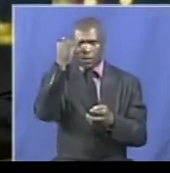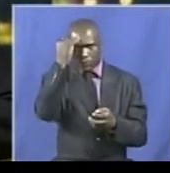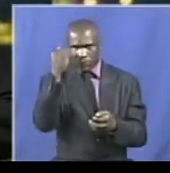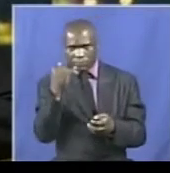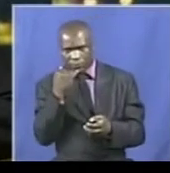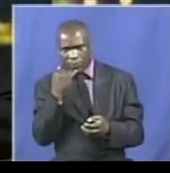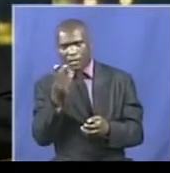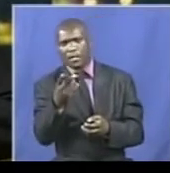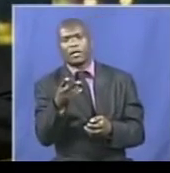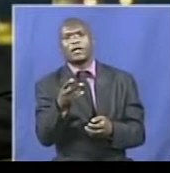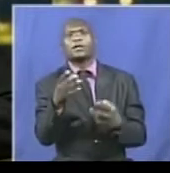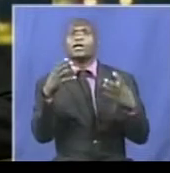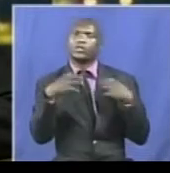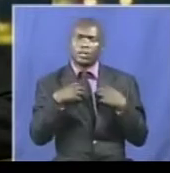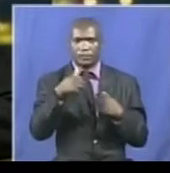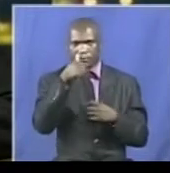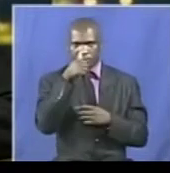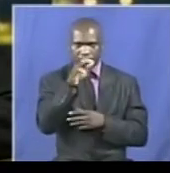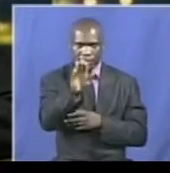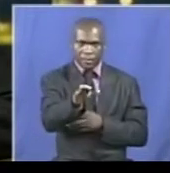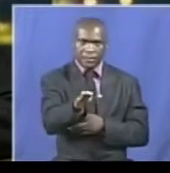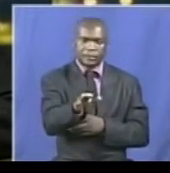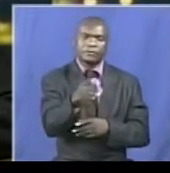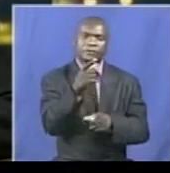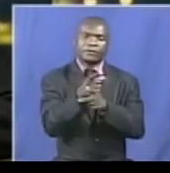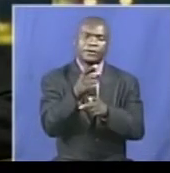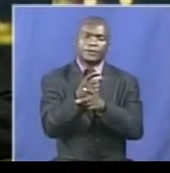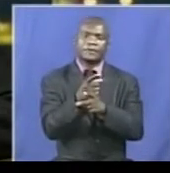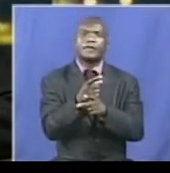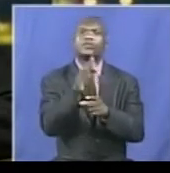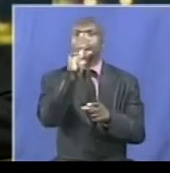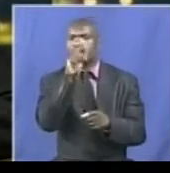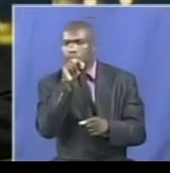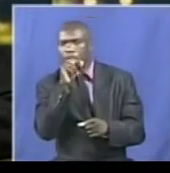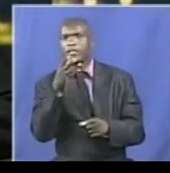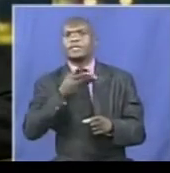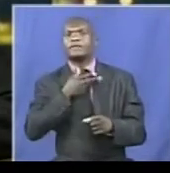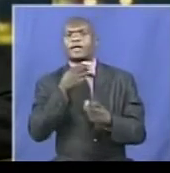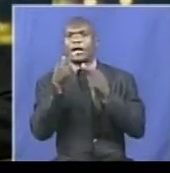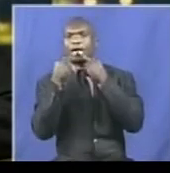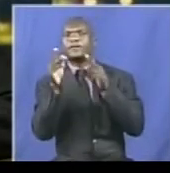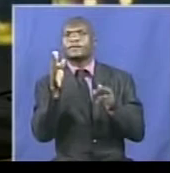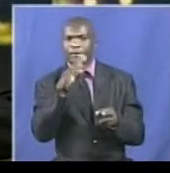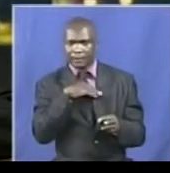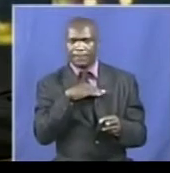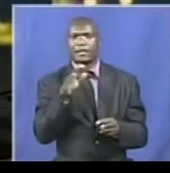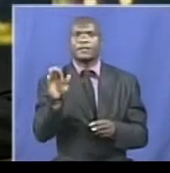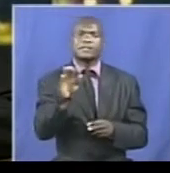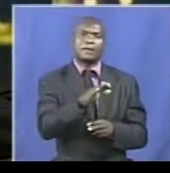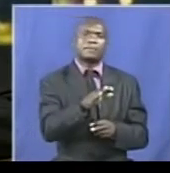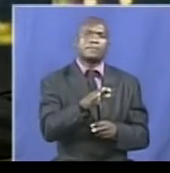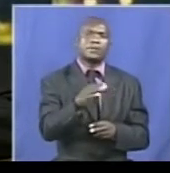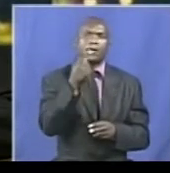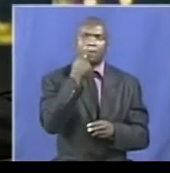Speaking at today's meeting when a new Politburo and Presidium were announced, some said Dr. Grace Mugabe exposed